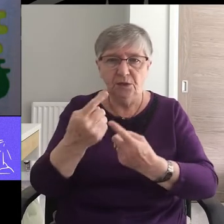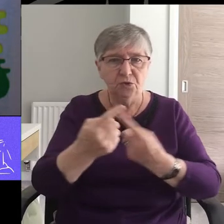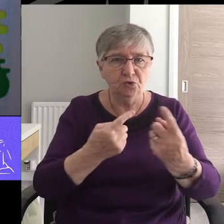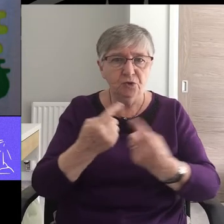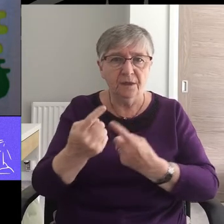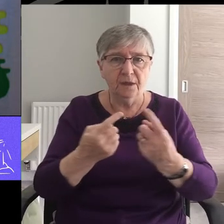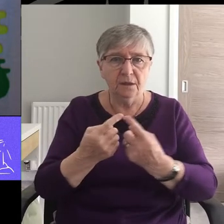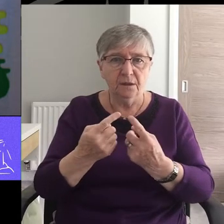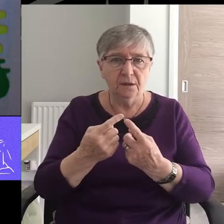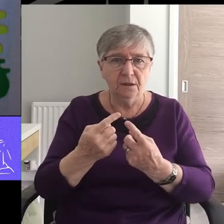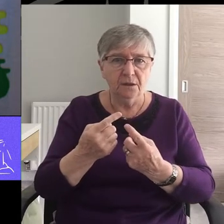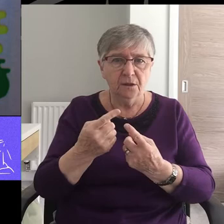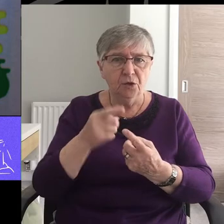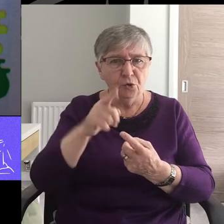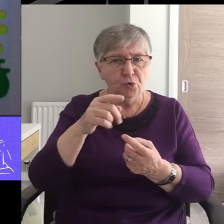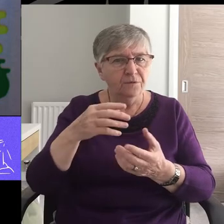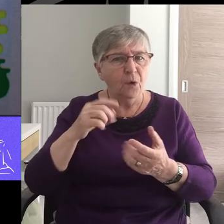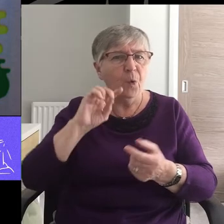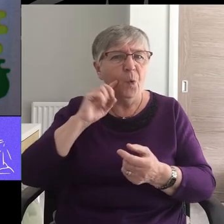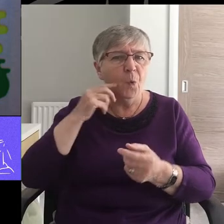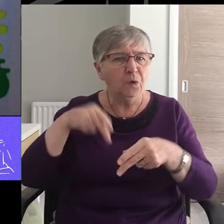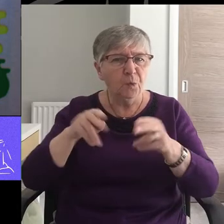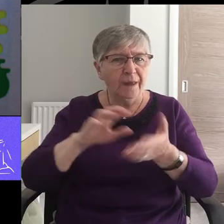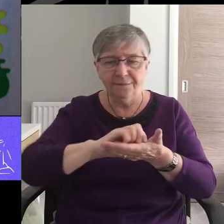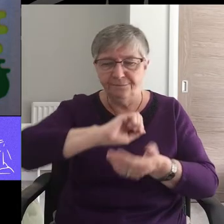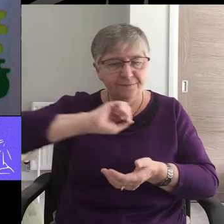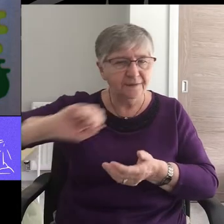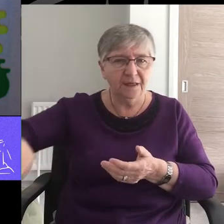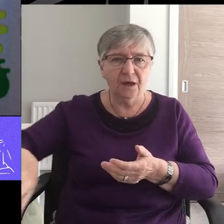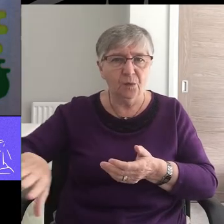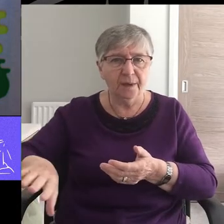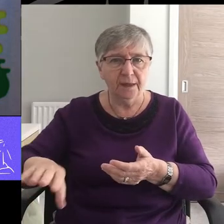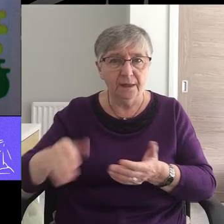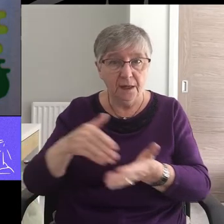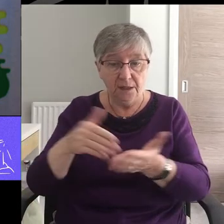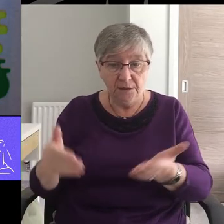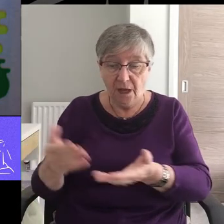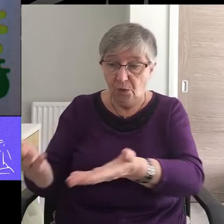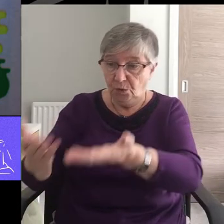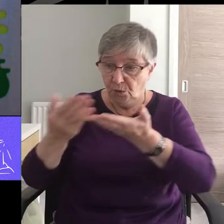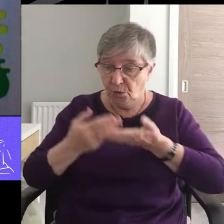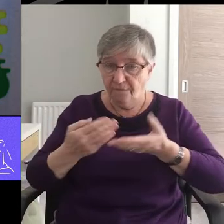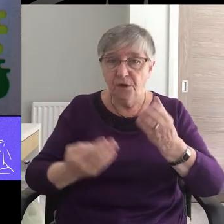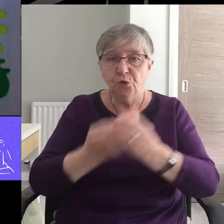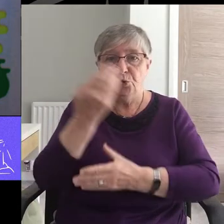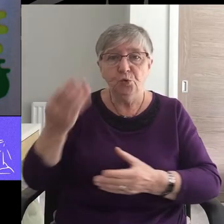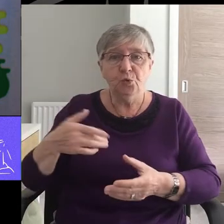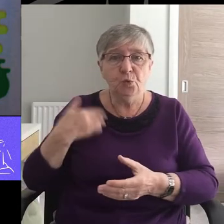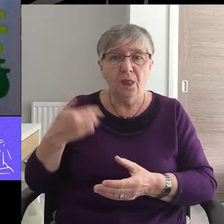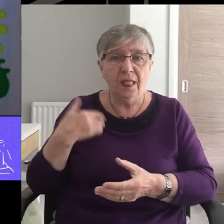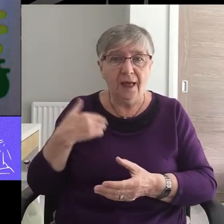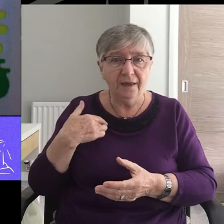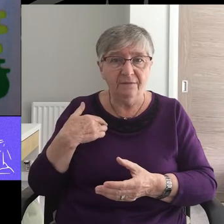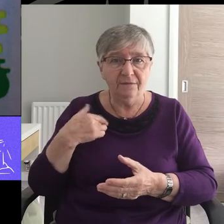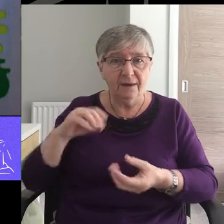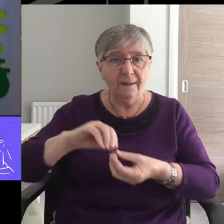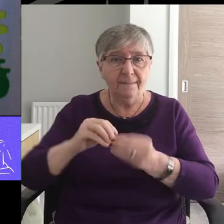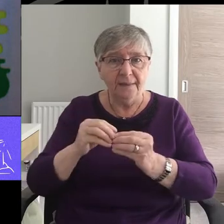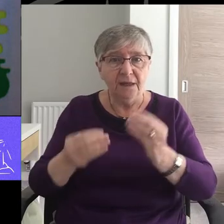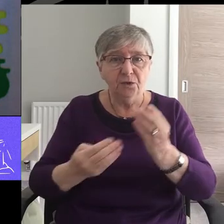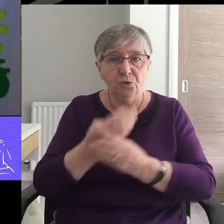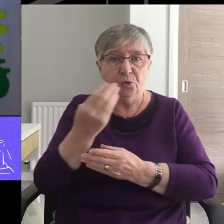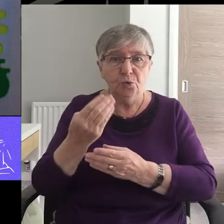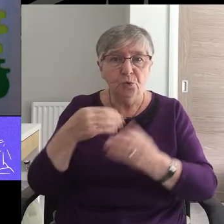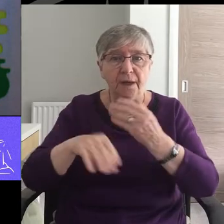since you have taken off your old self with its practices, and have put on the new self, which is being renewed